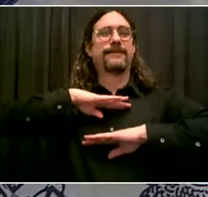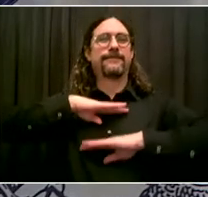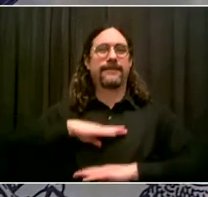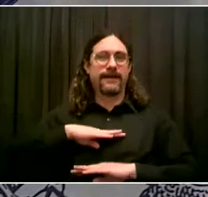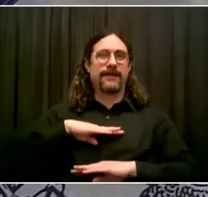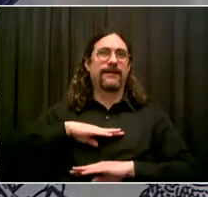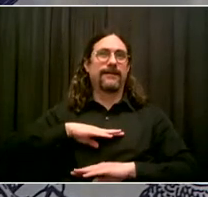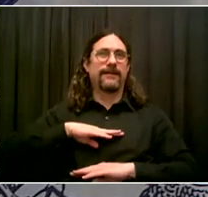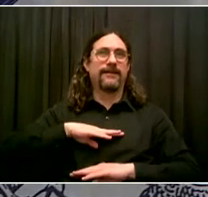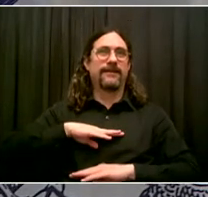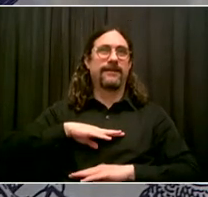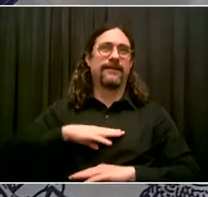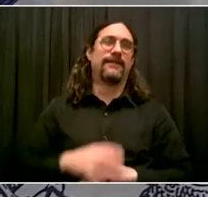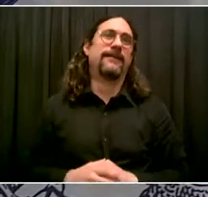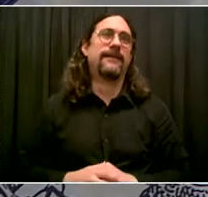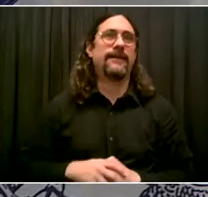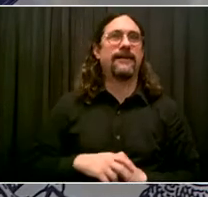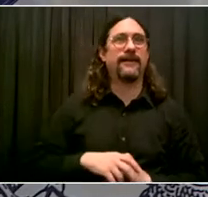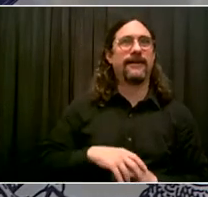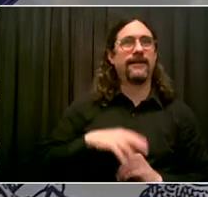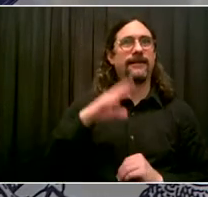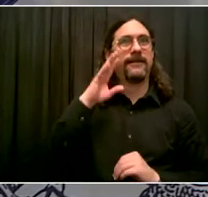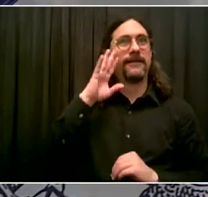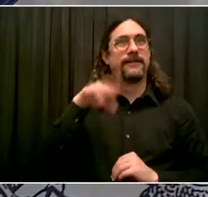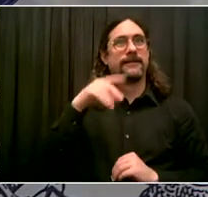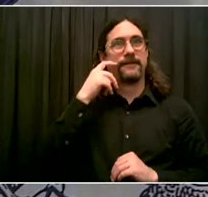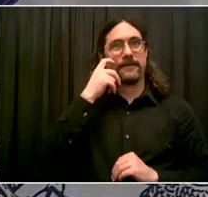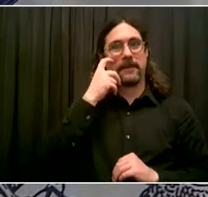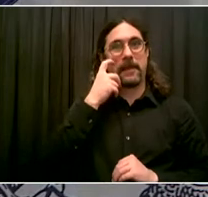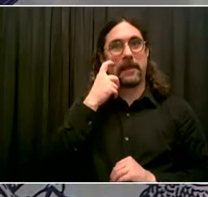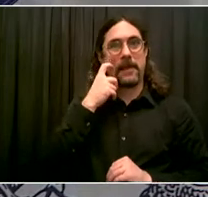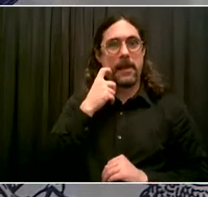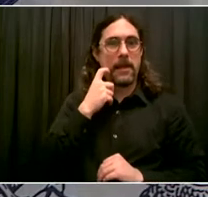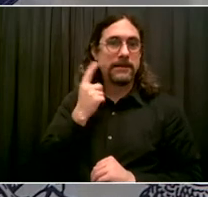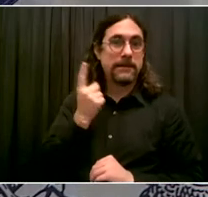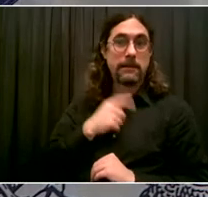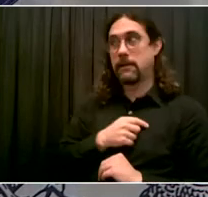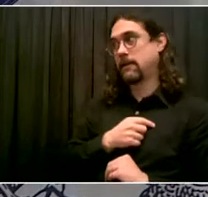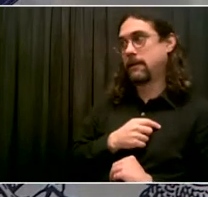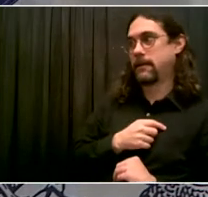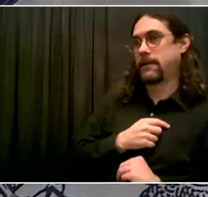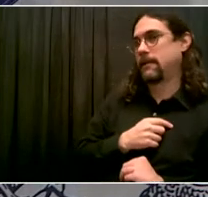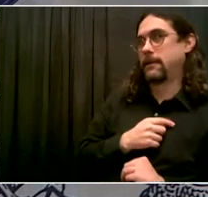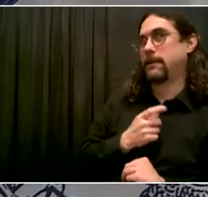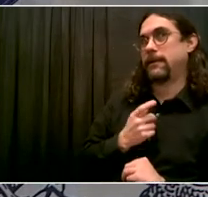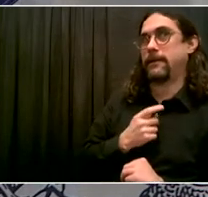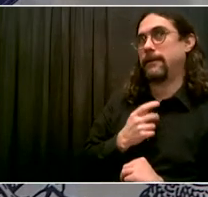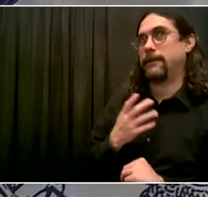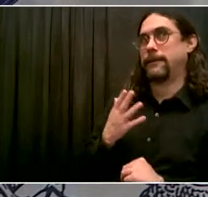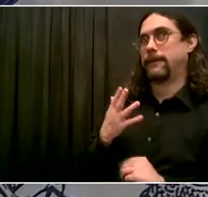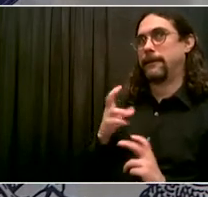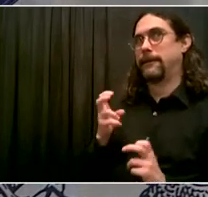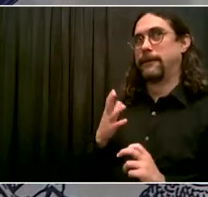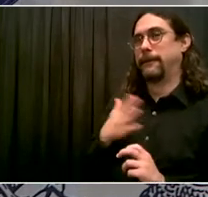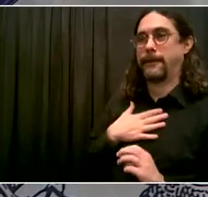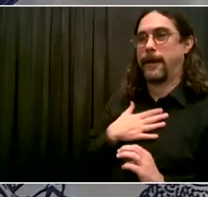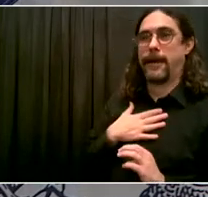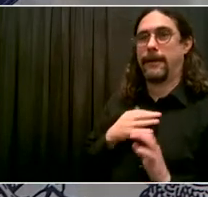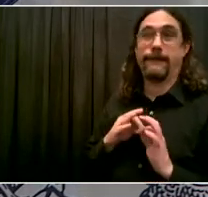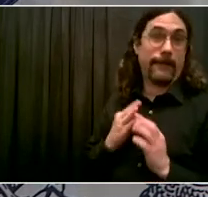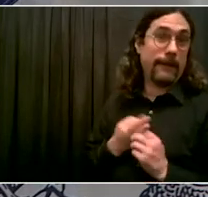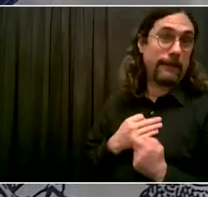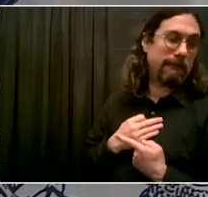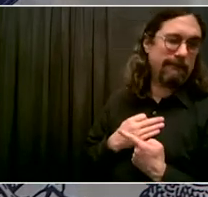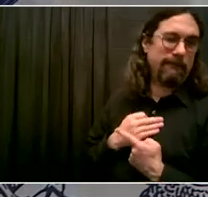not delay because this is something that, you know, I'm out there with people all the time. And